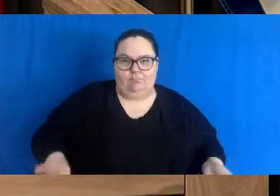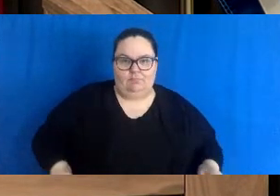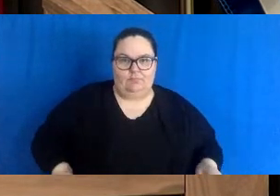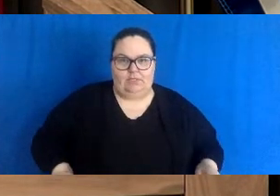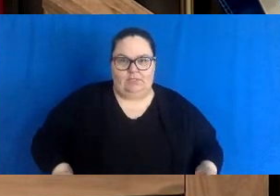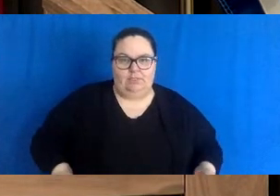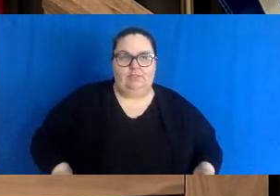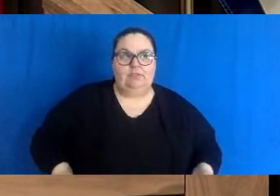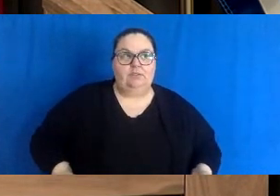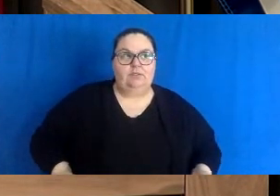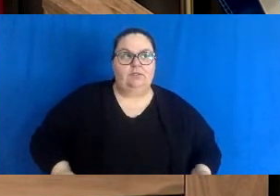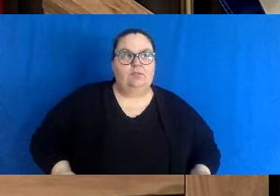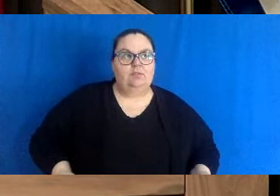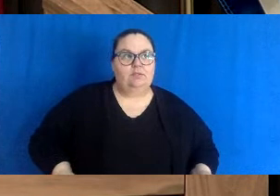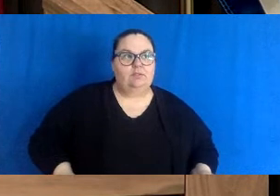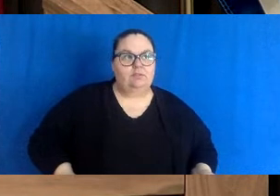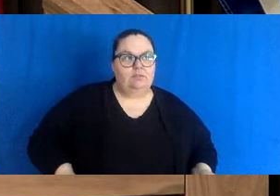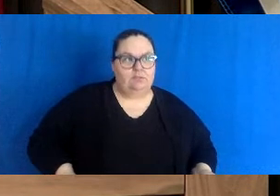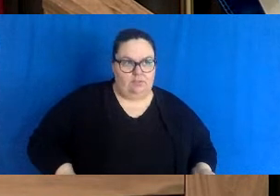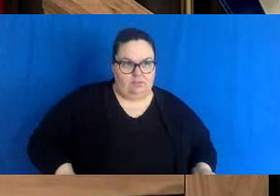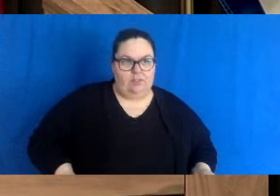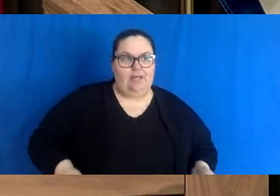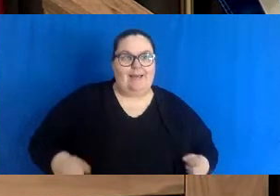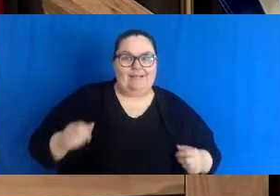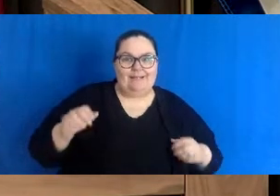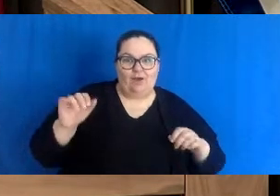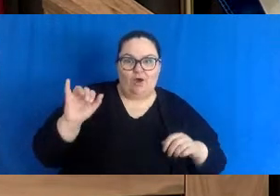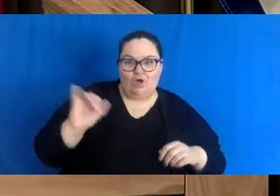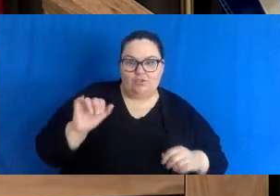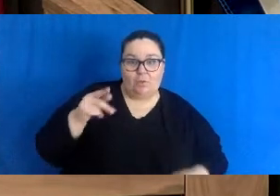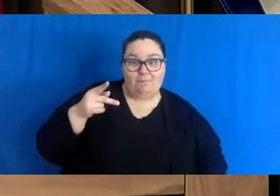in being able to keep up with the level of testing that PCR